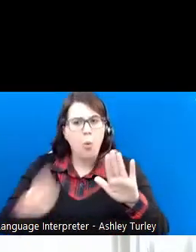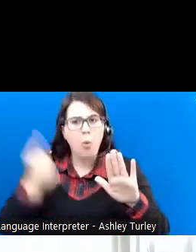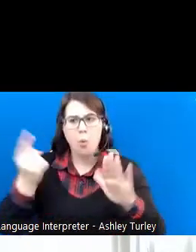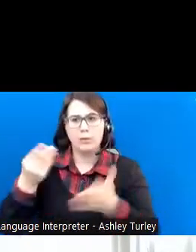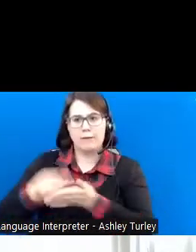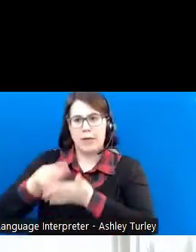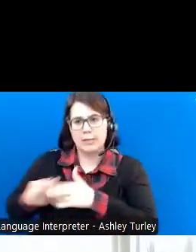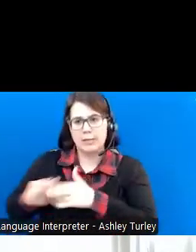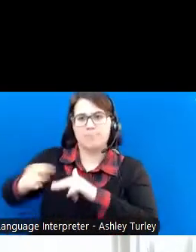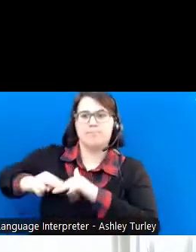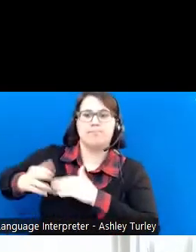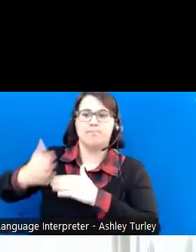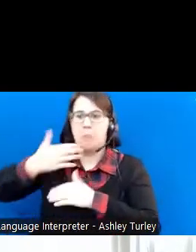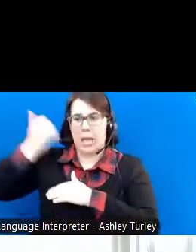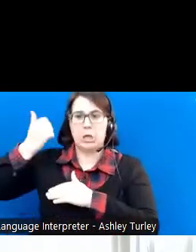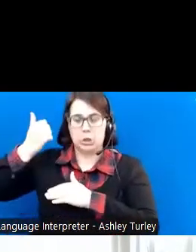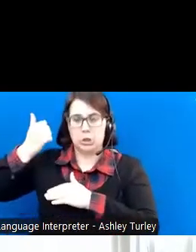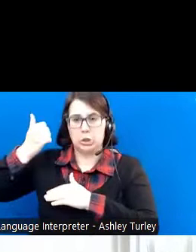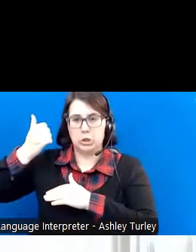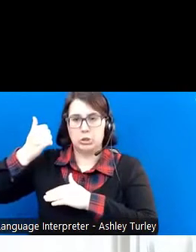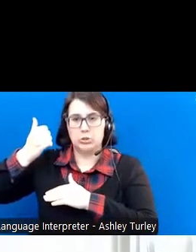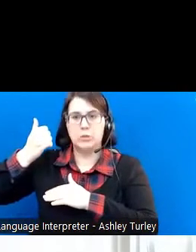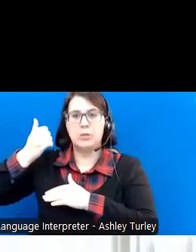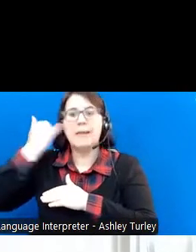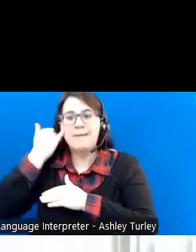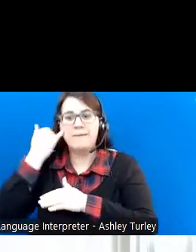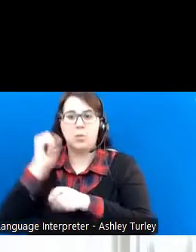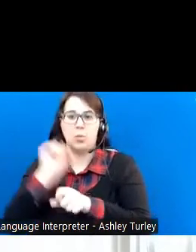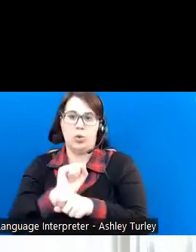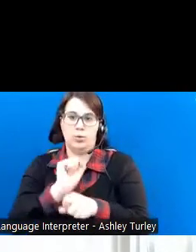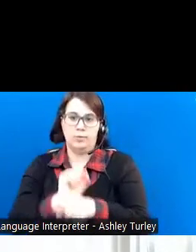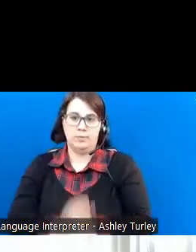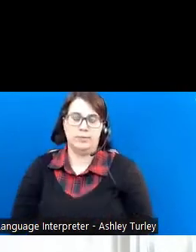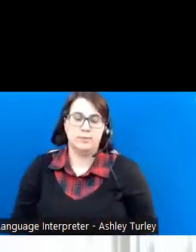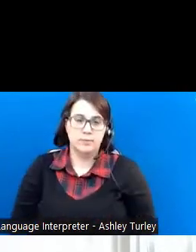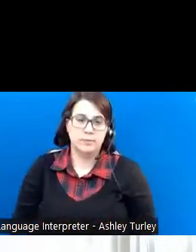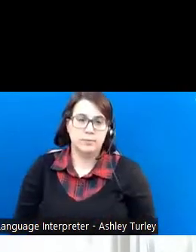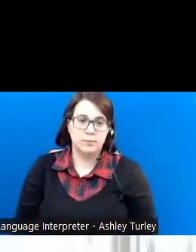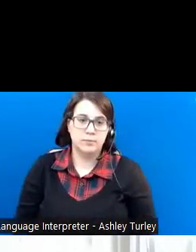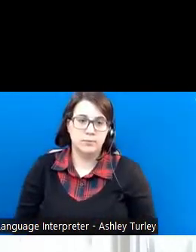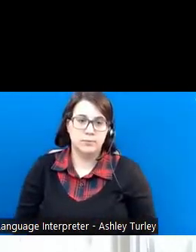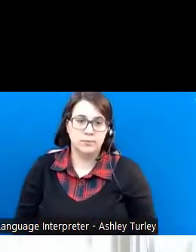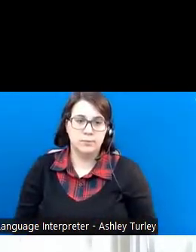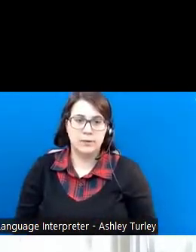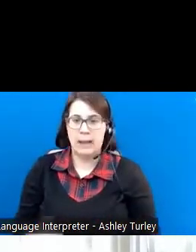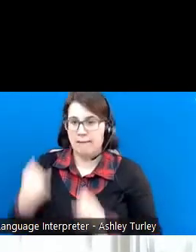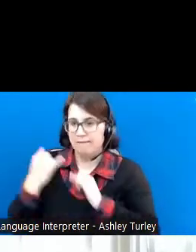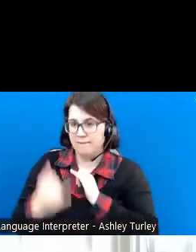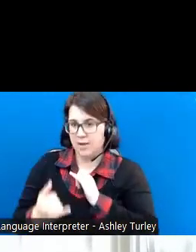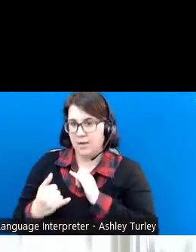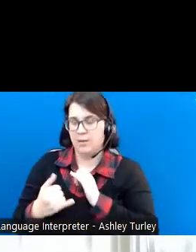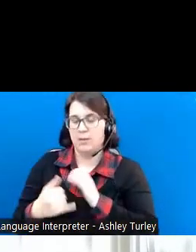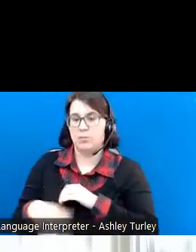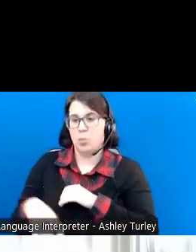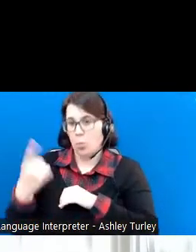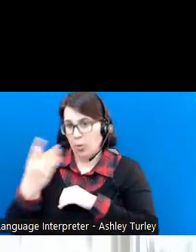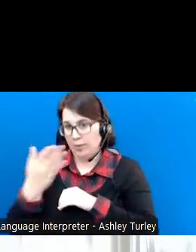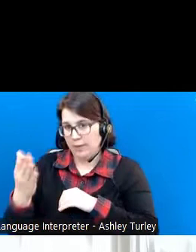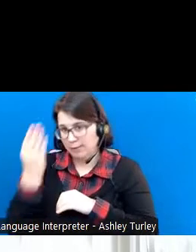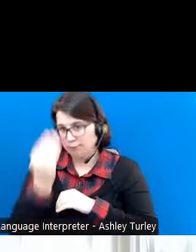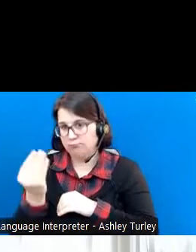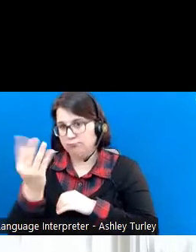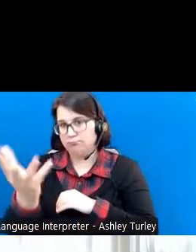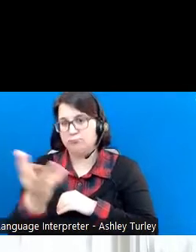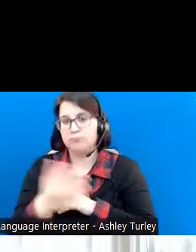better off working. And finally, one of the things that I want you to know